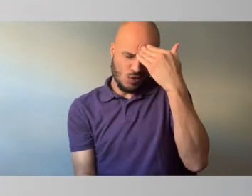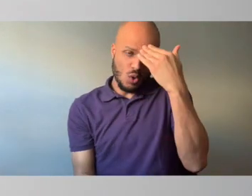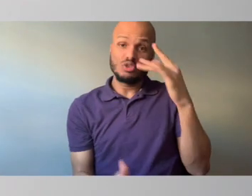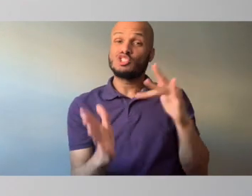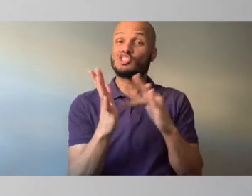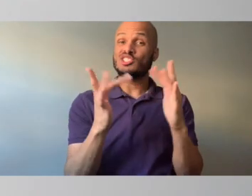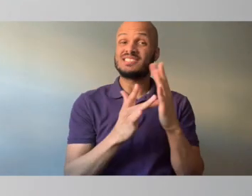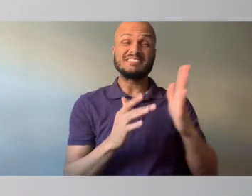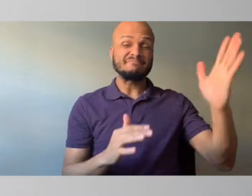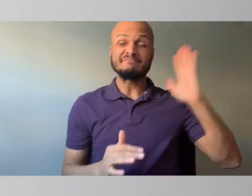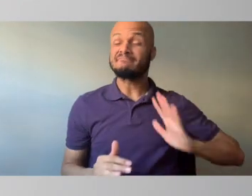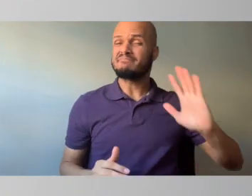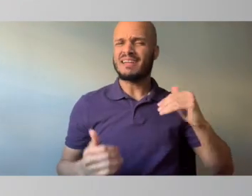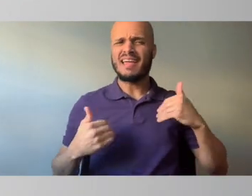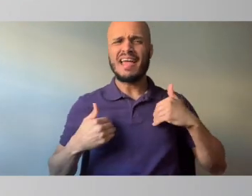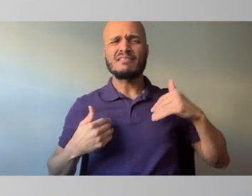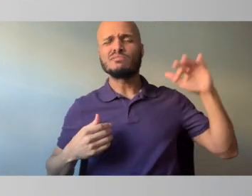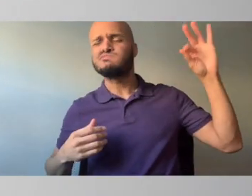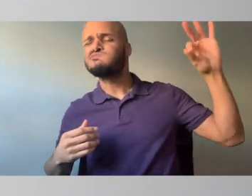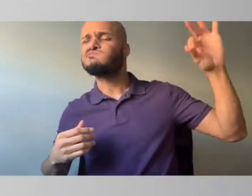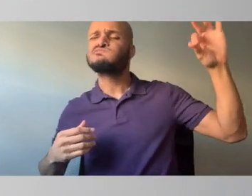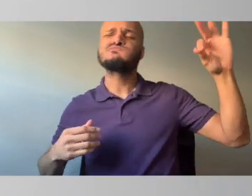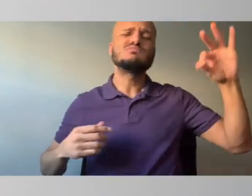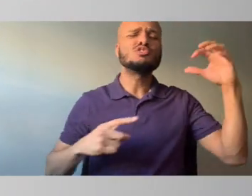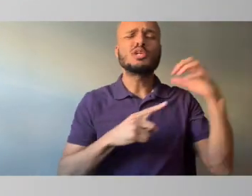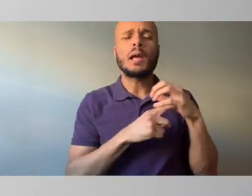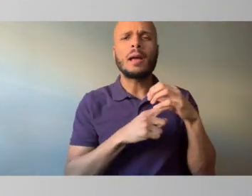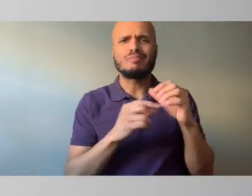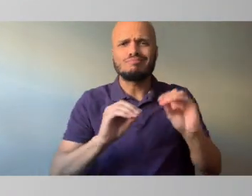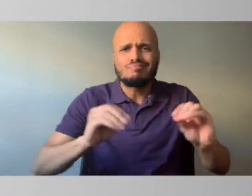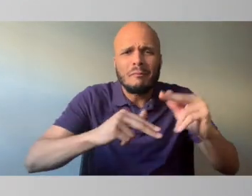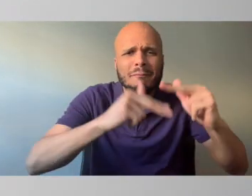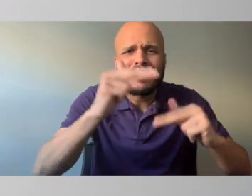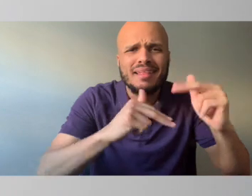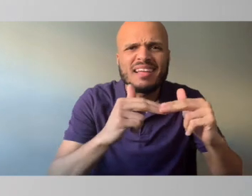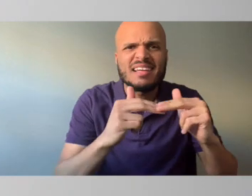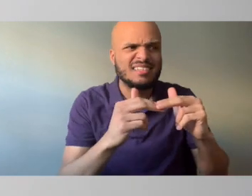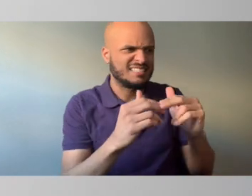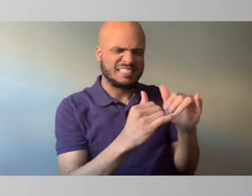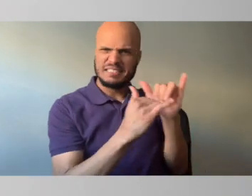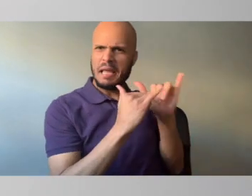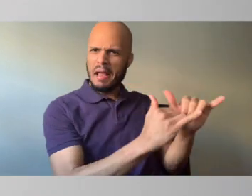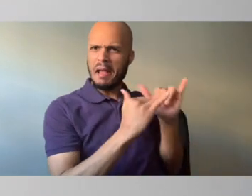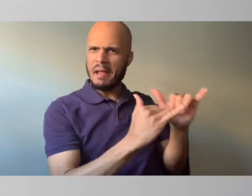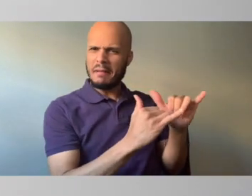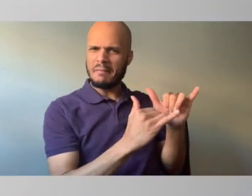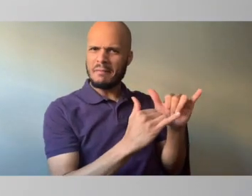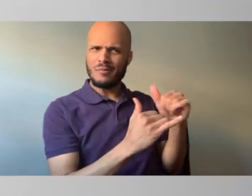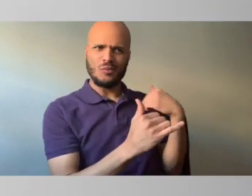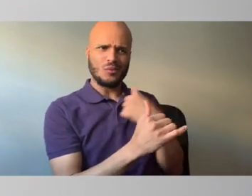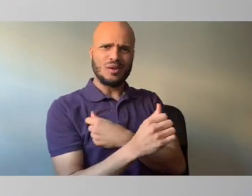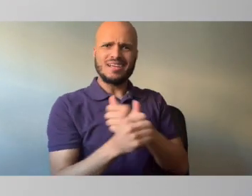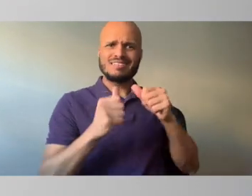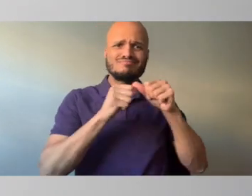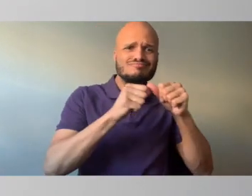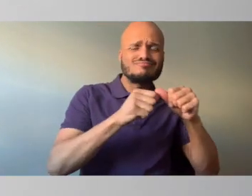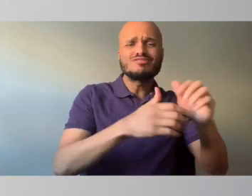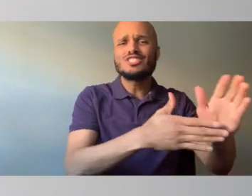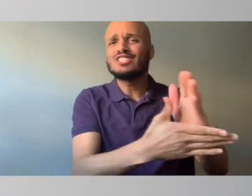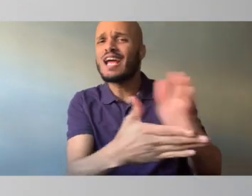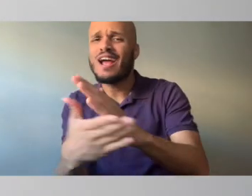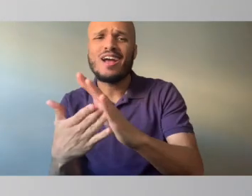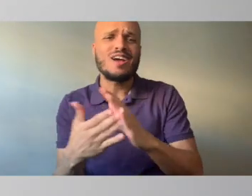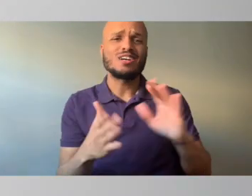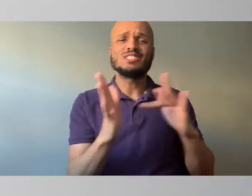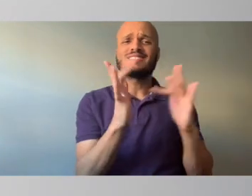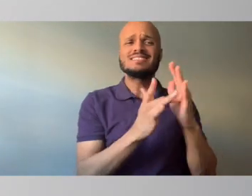an amazing ministry without a building. So we, too, can continue to still reach out and share the love